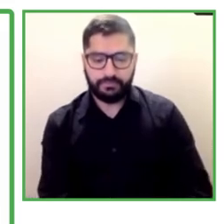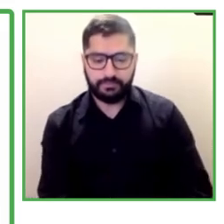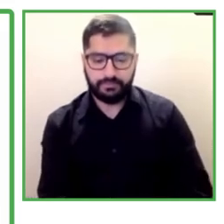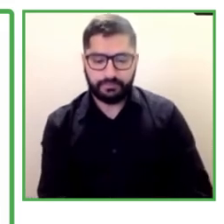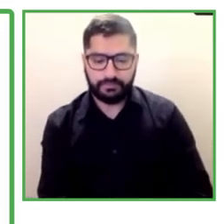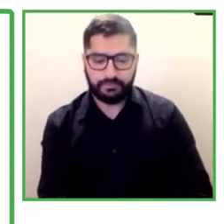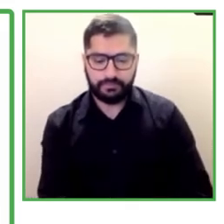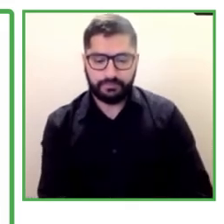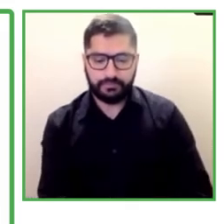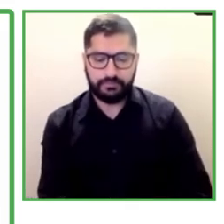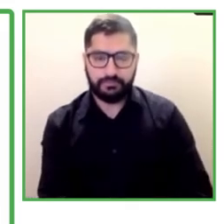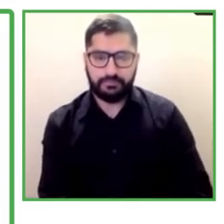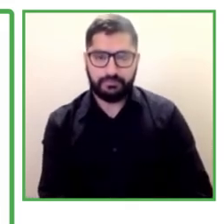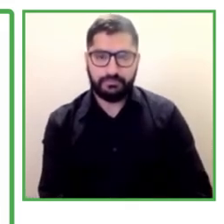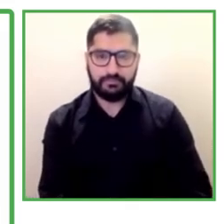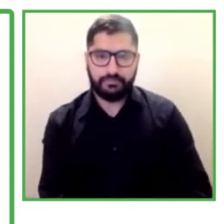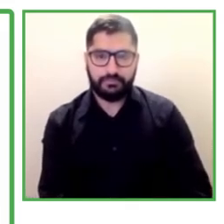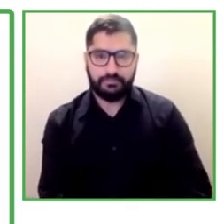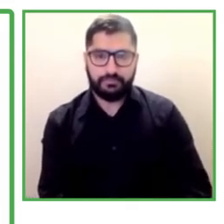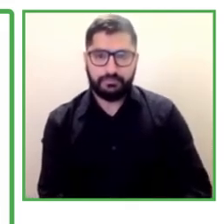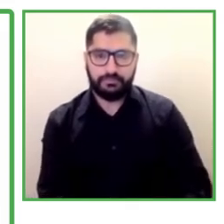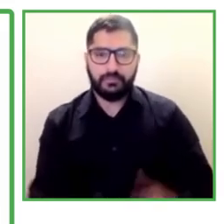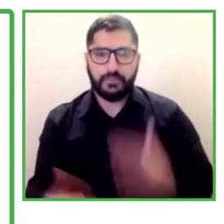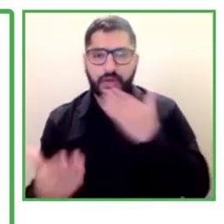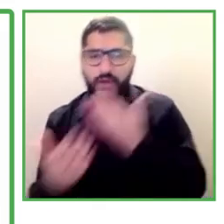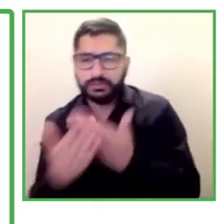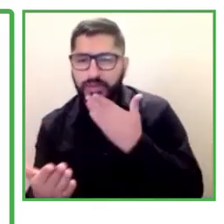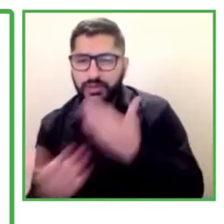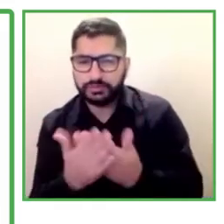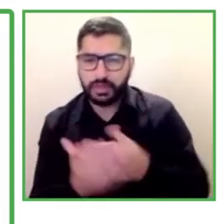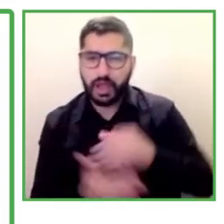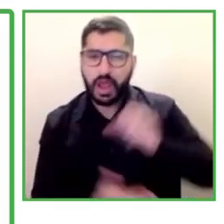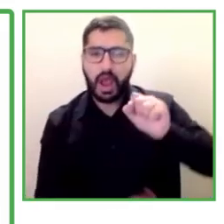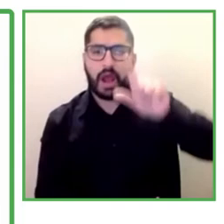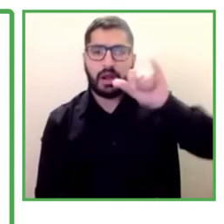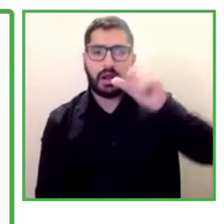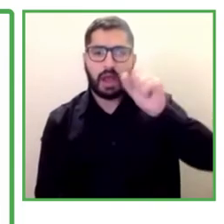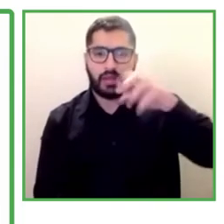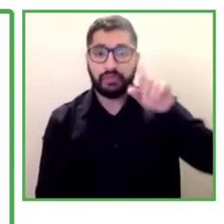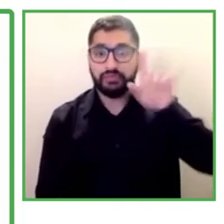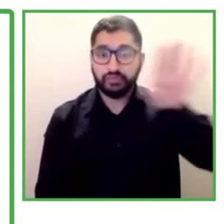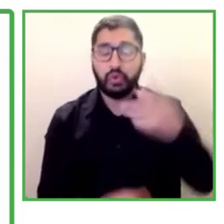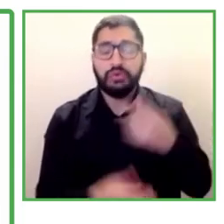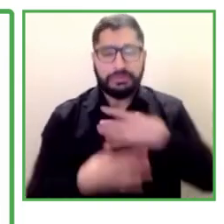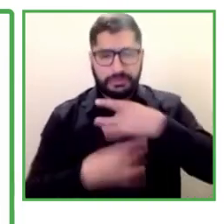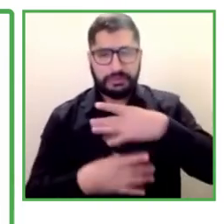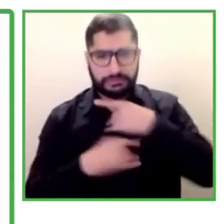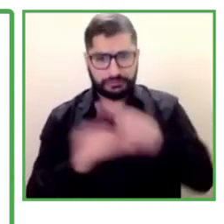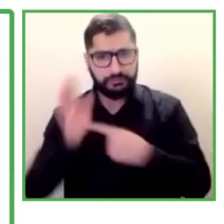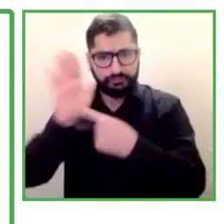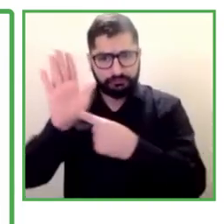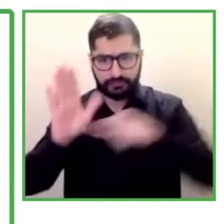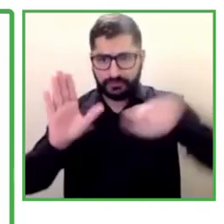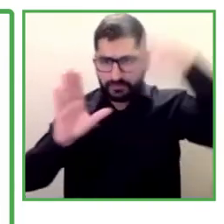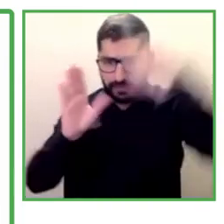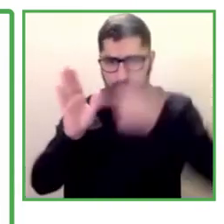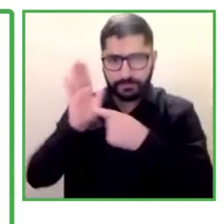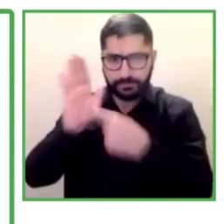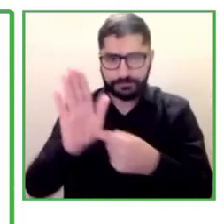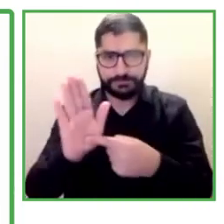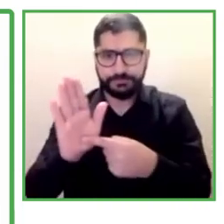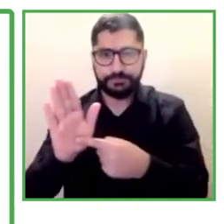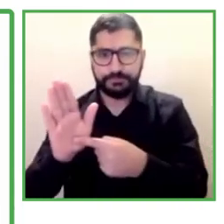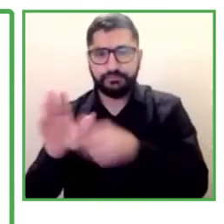Thank you very much, Alejandra, for your interesting presentation and that video that